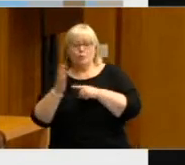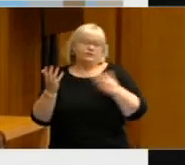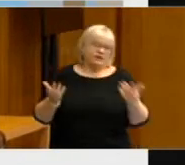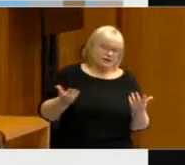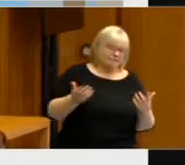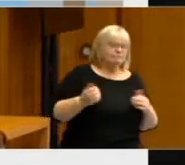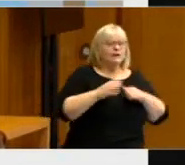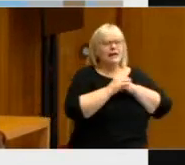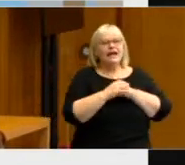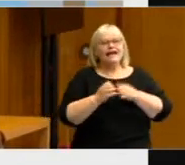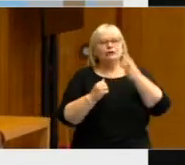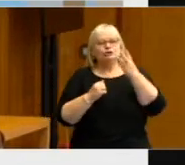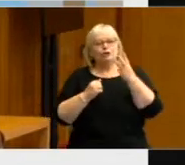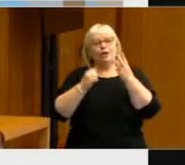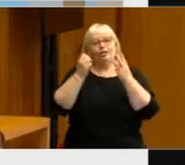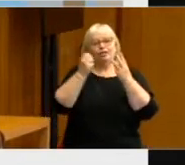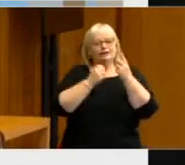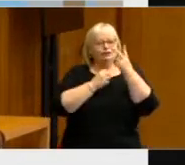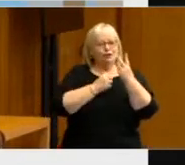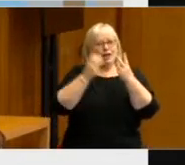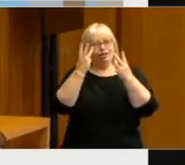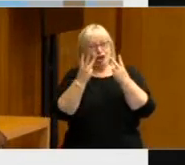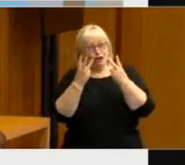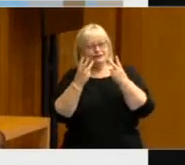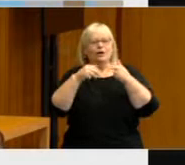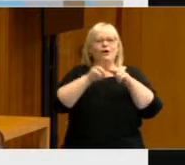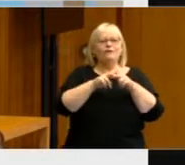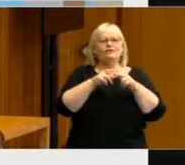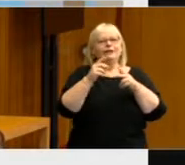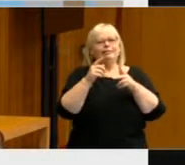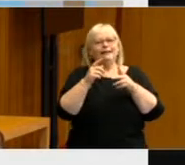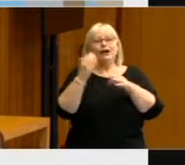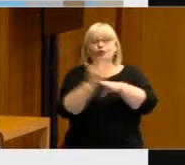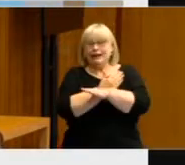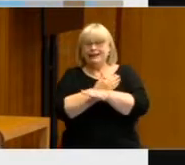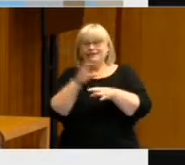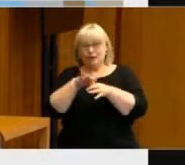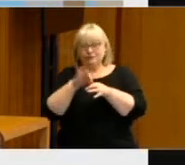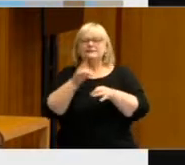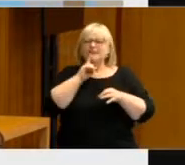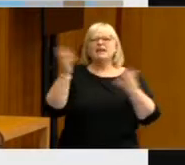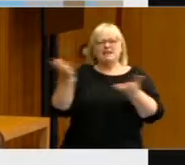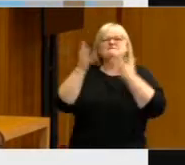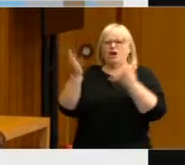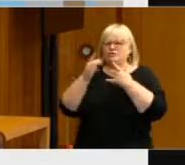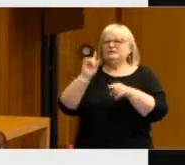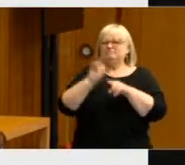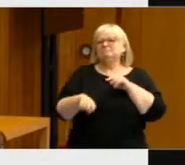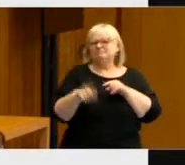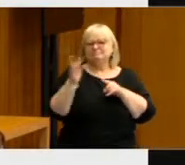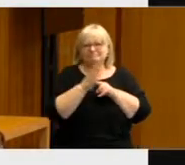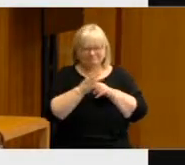surprisingly two-thirds of green voters identified the environment as being the issue that motivated their vote.